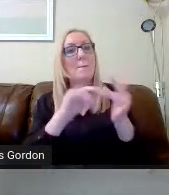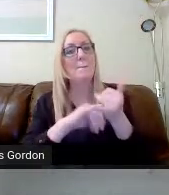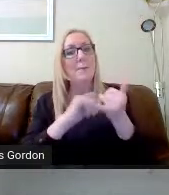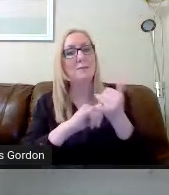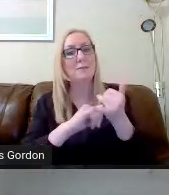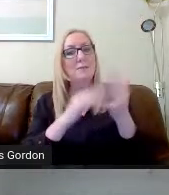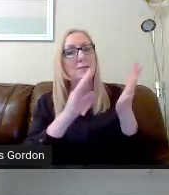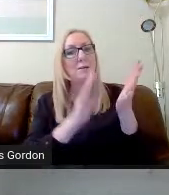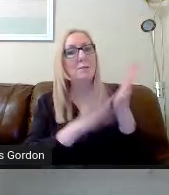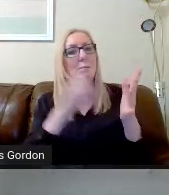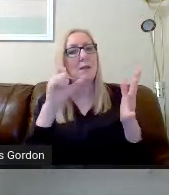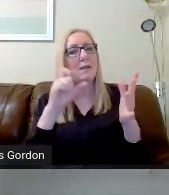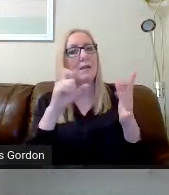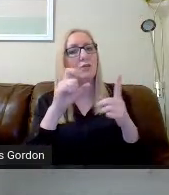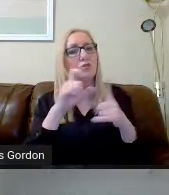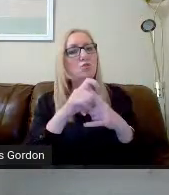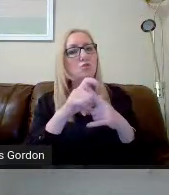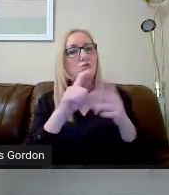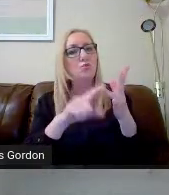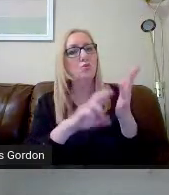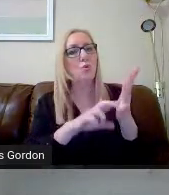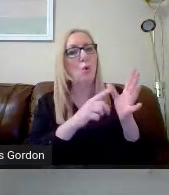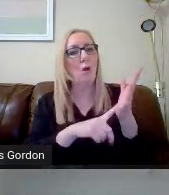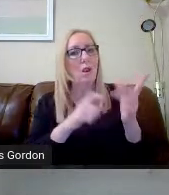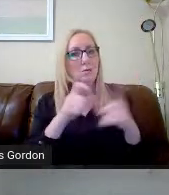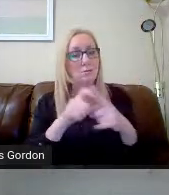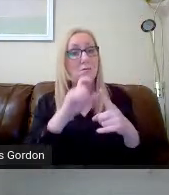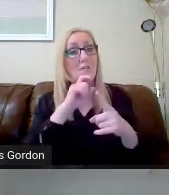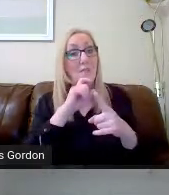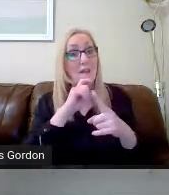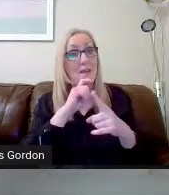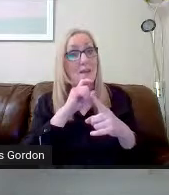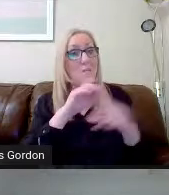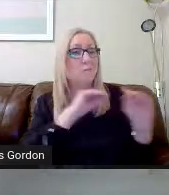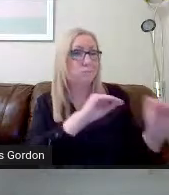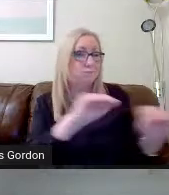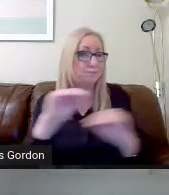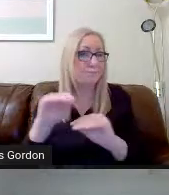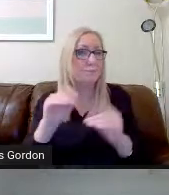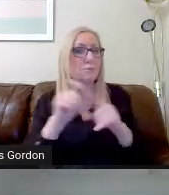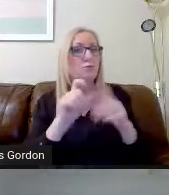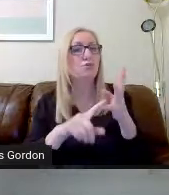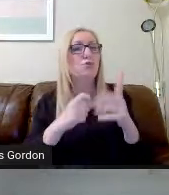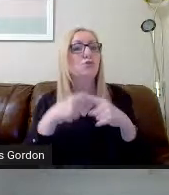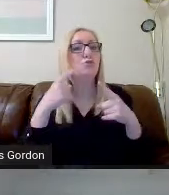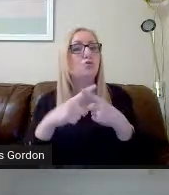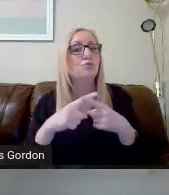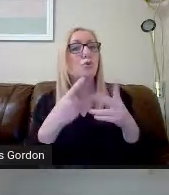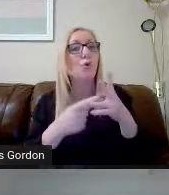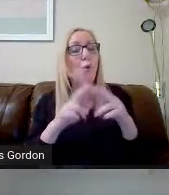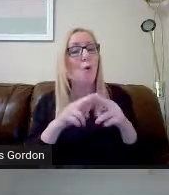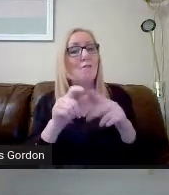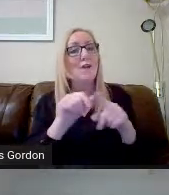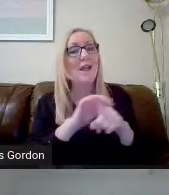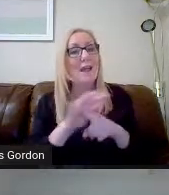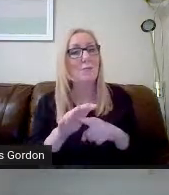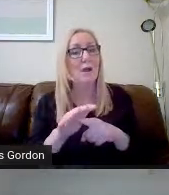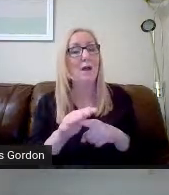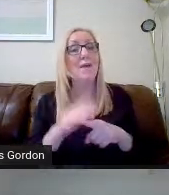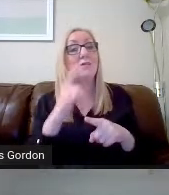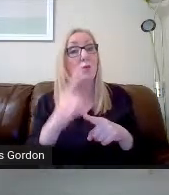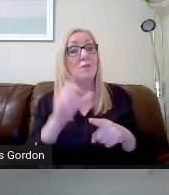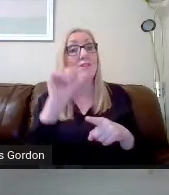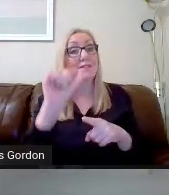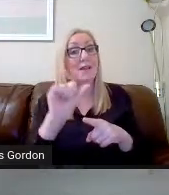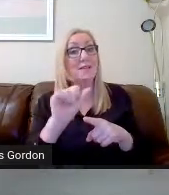PE department, they're Lever Duke of Edinburgh, and that's one of the six three-period-a-week subjects.